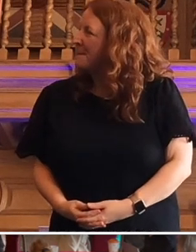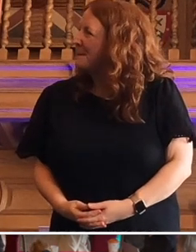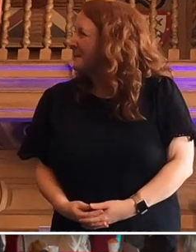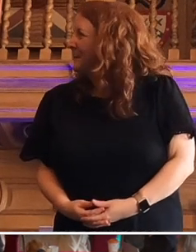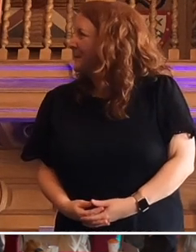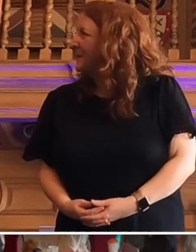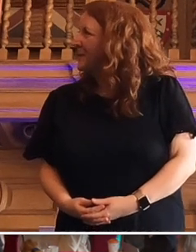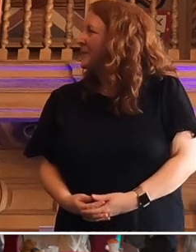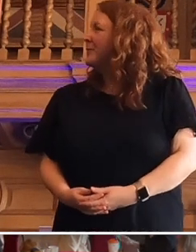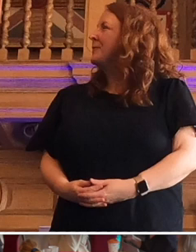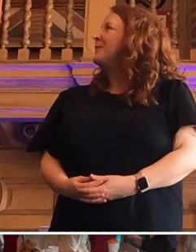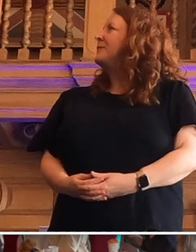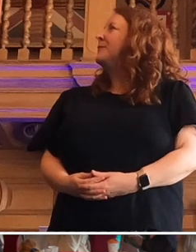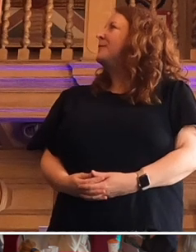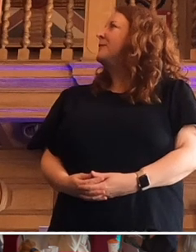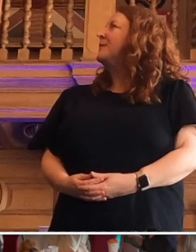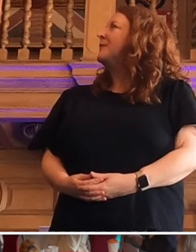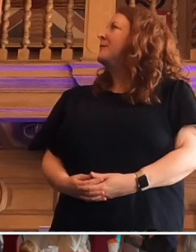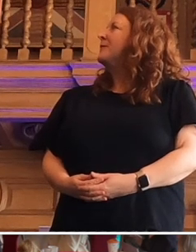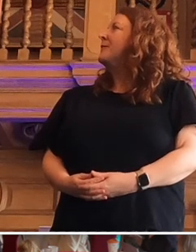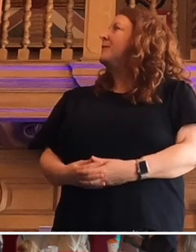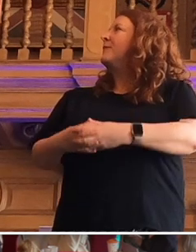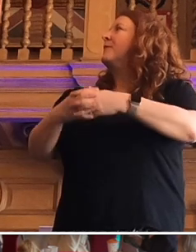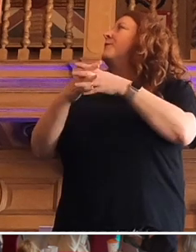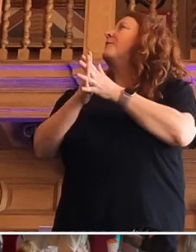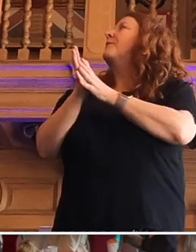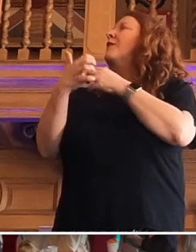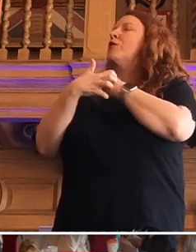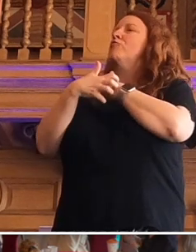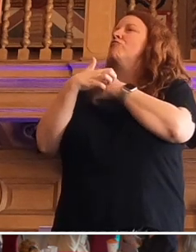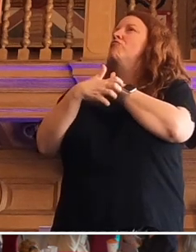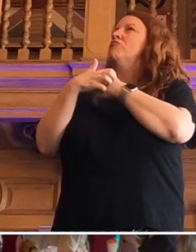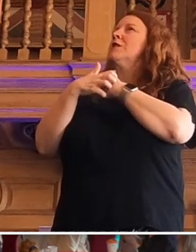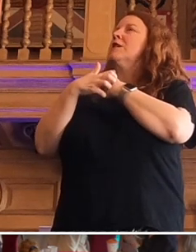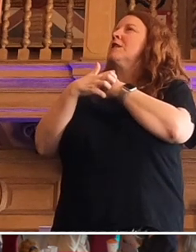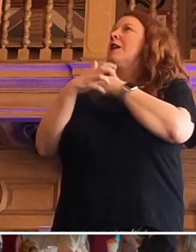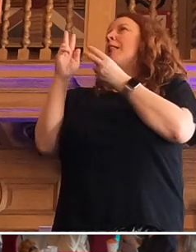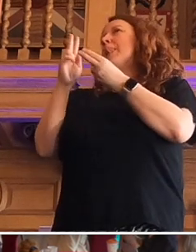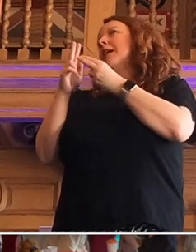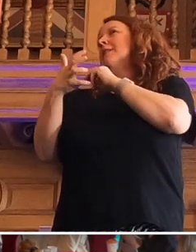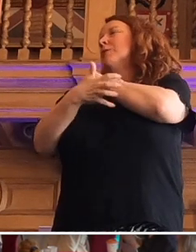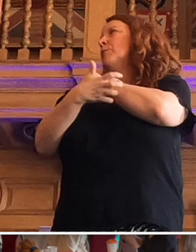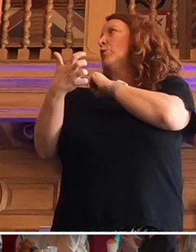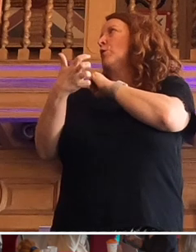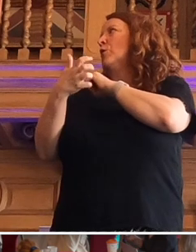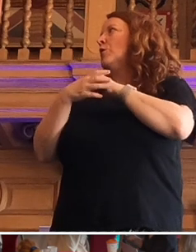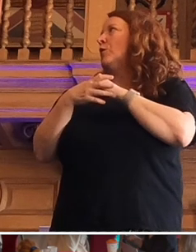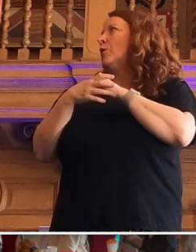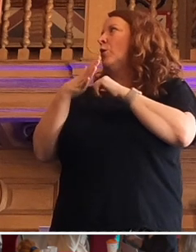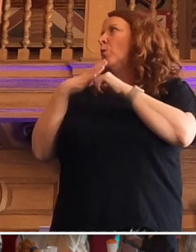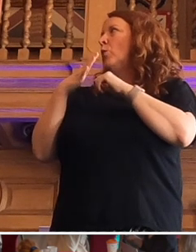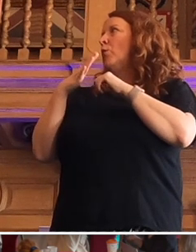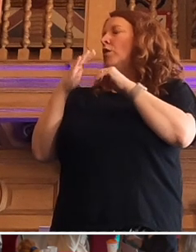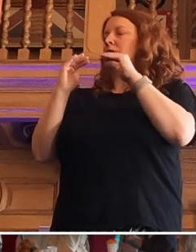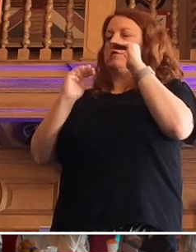less deprivation, more affluence, shorter life expectancy. We want everybody to improve.